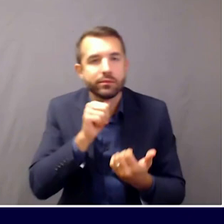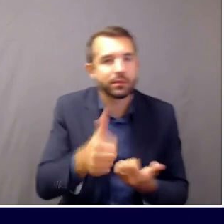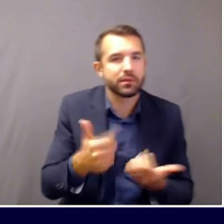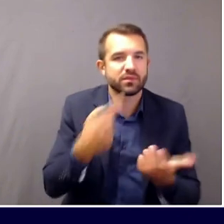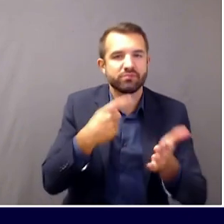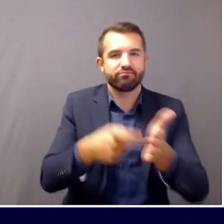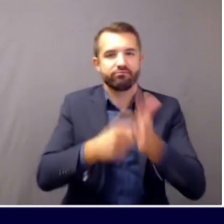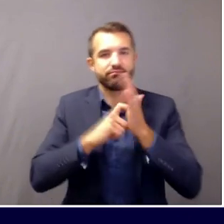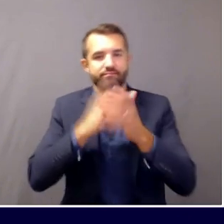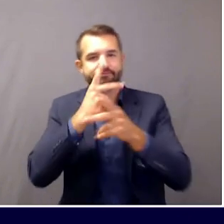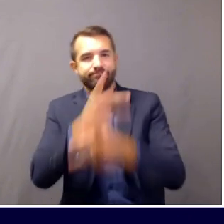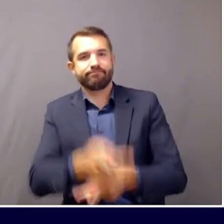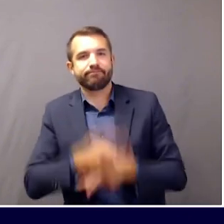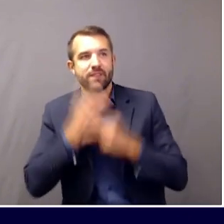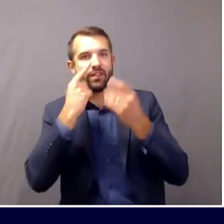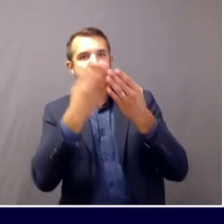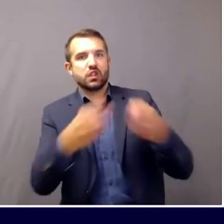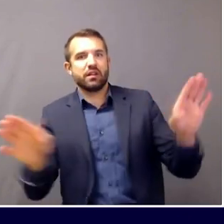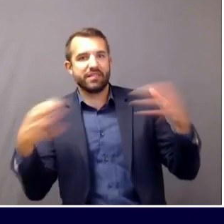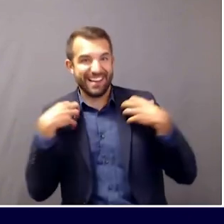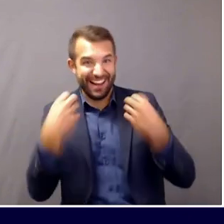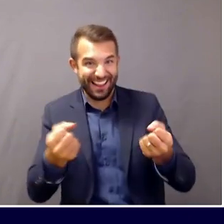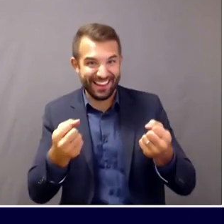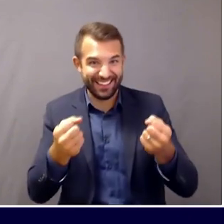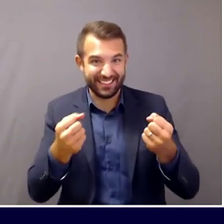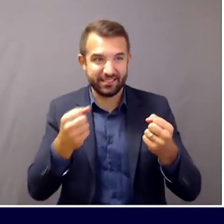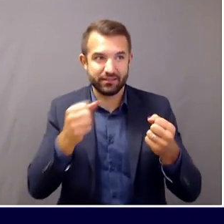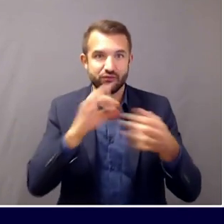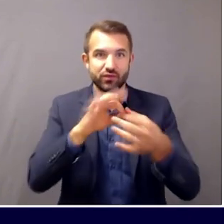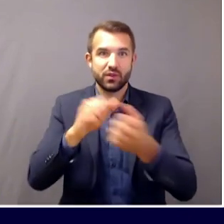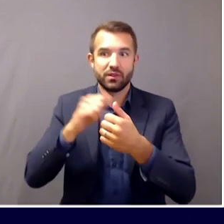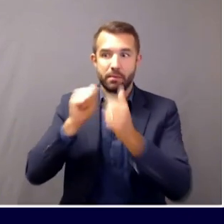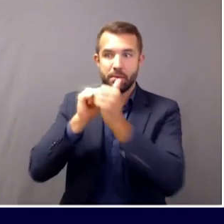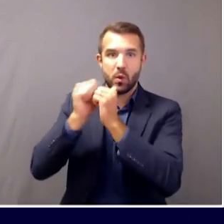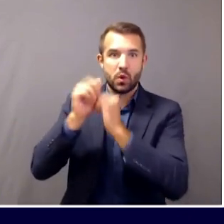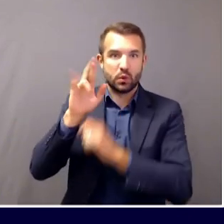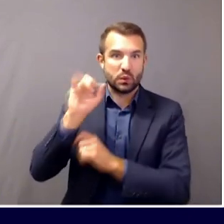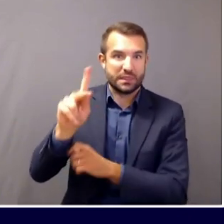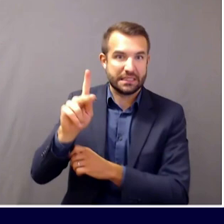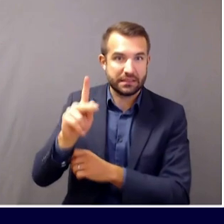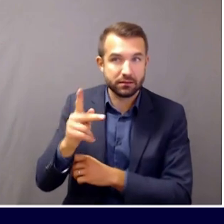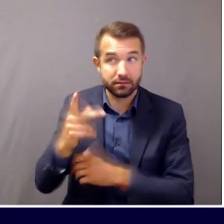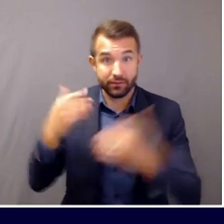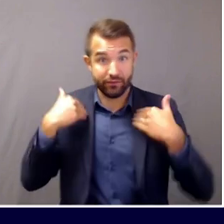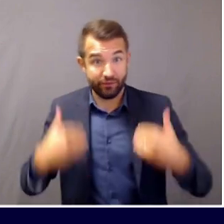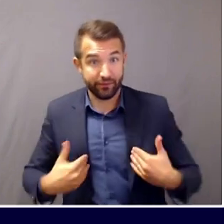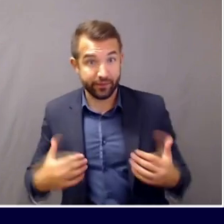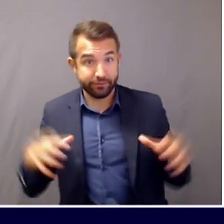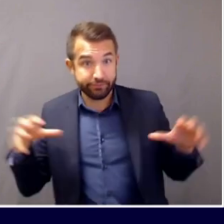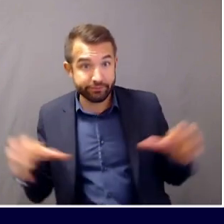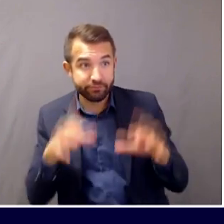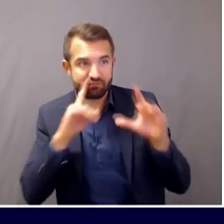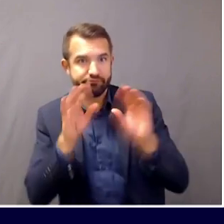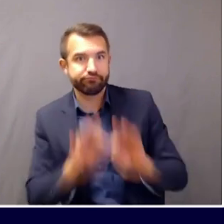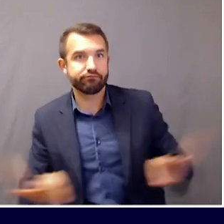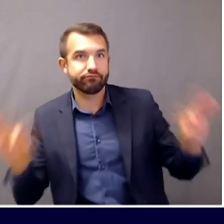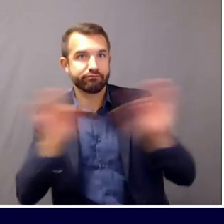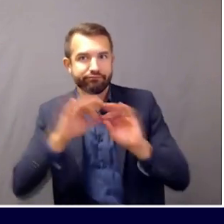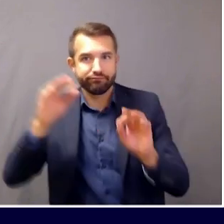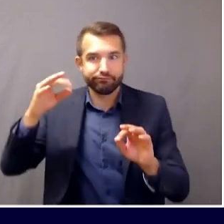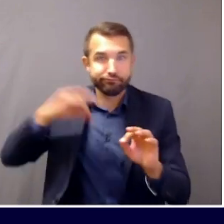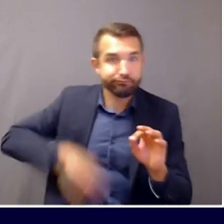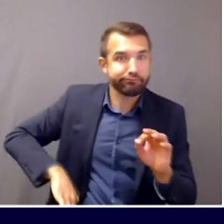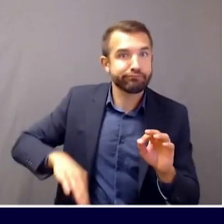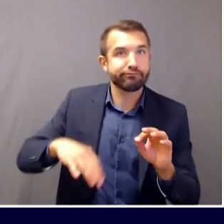health risk of sports. On the other hand, we know physical activity is important to people's health as well. So we continue to monitor this situation.